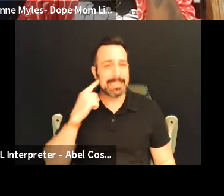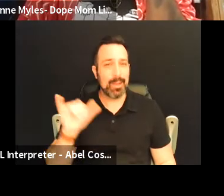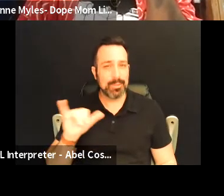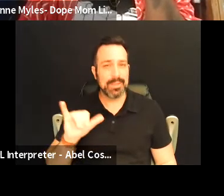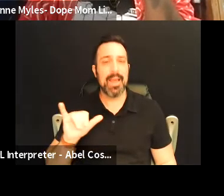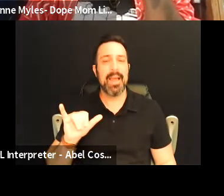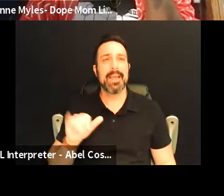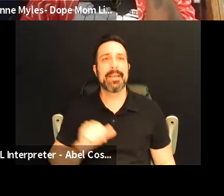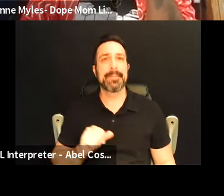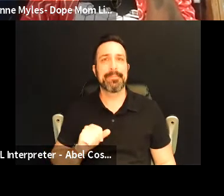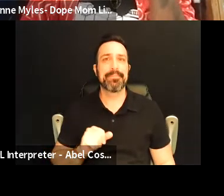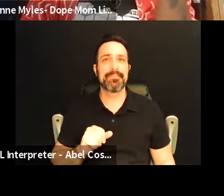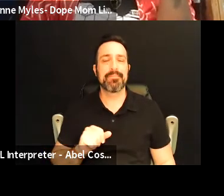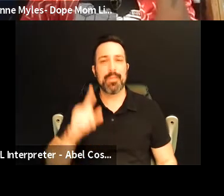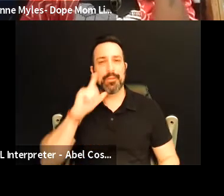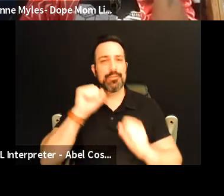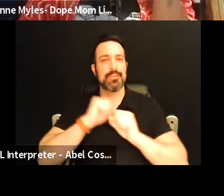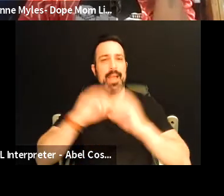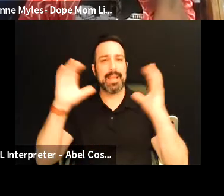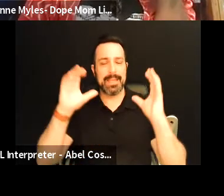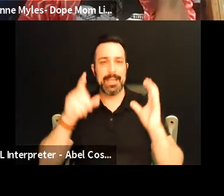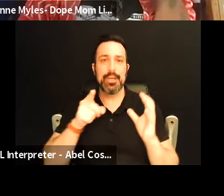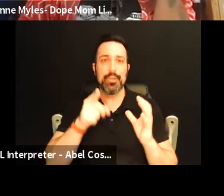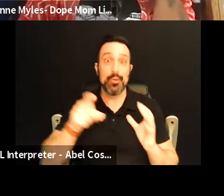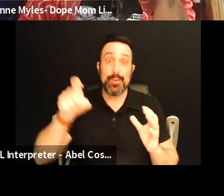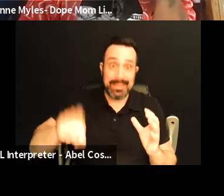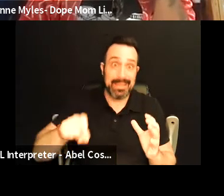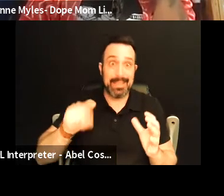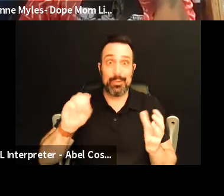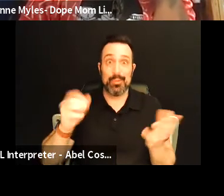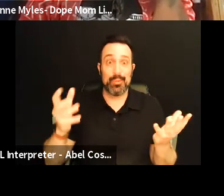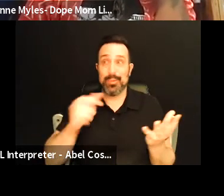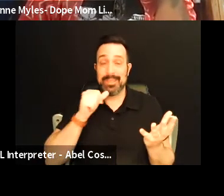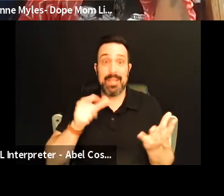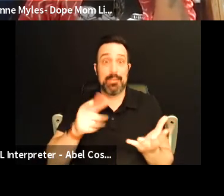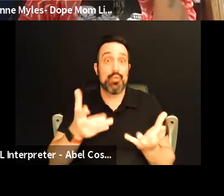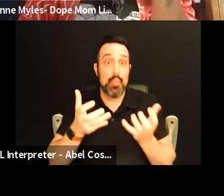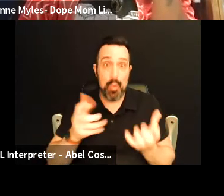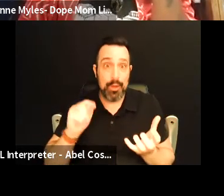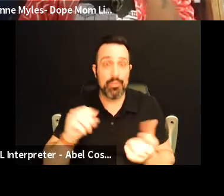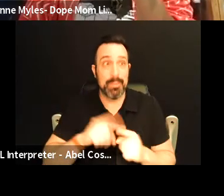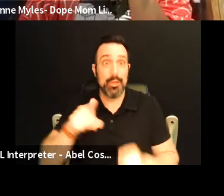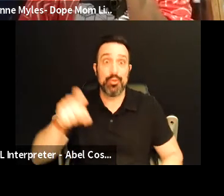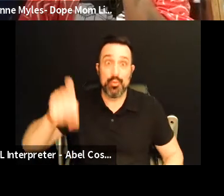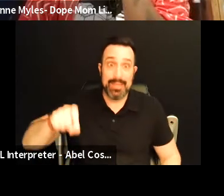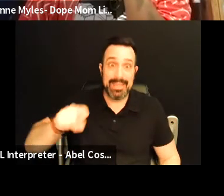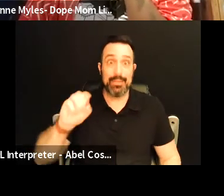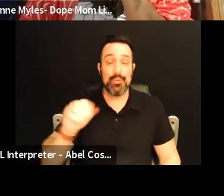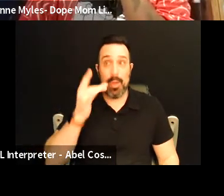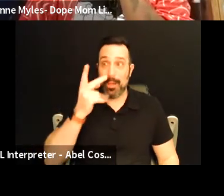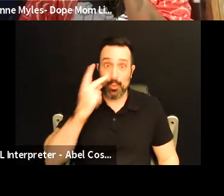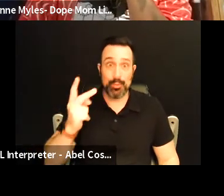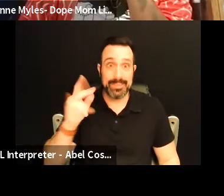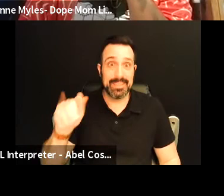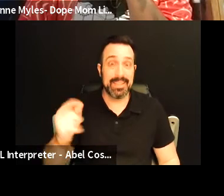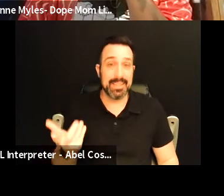there is this um idea that you need to it's not even just that you want to but that you need to because you see it